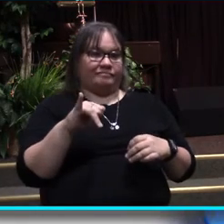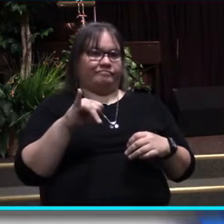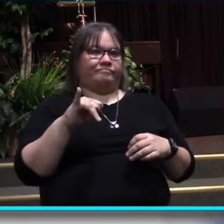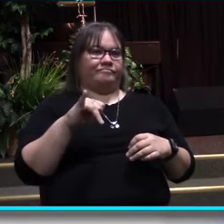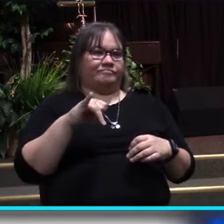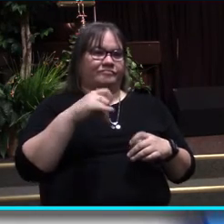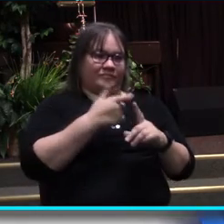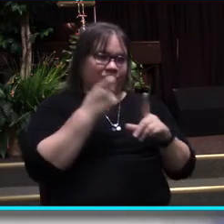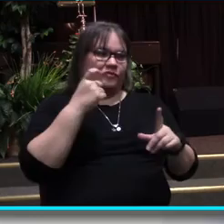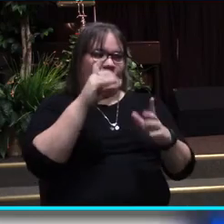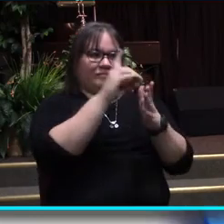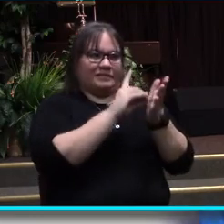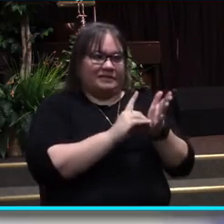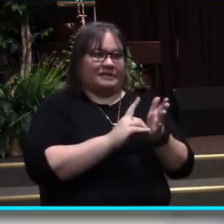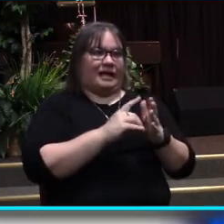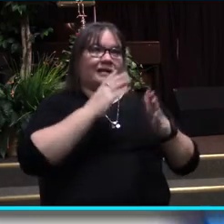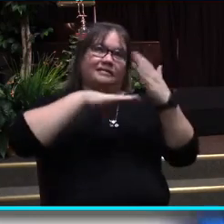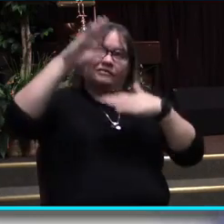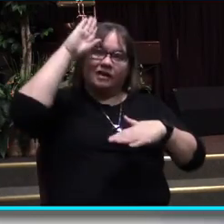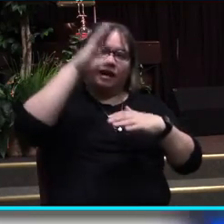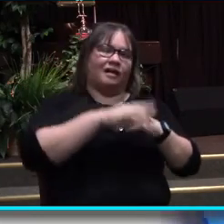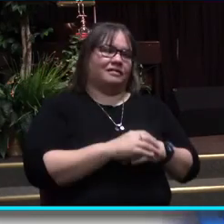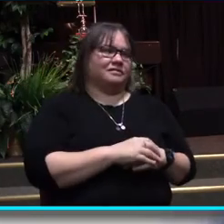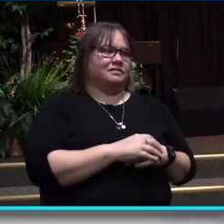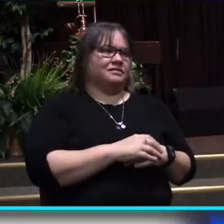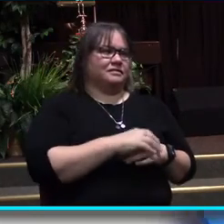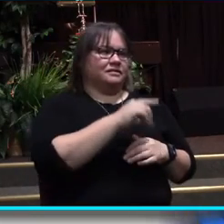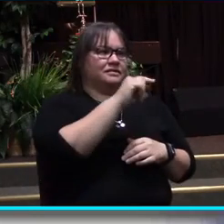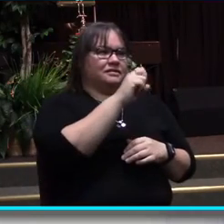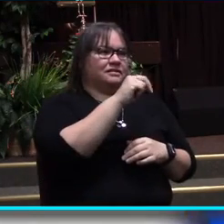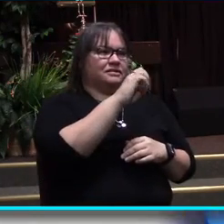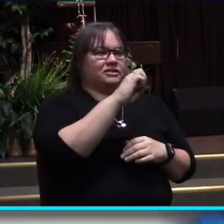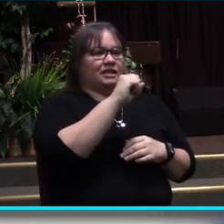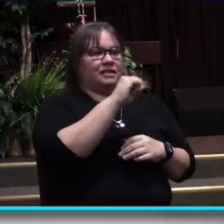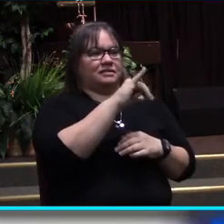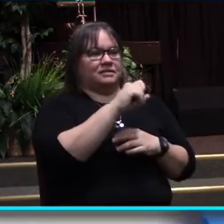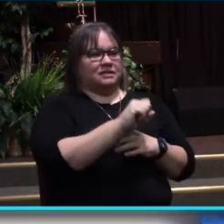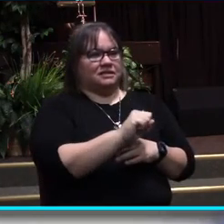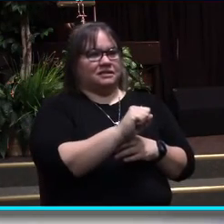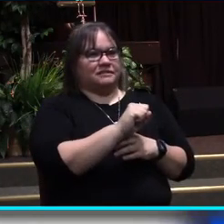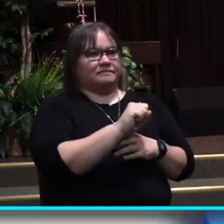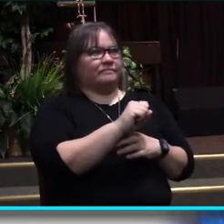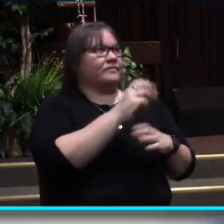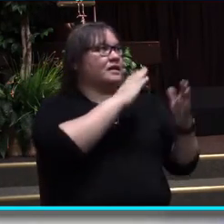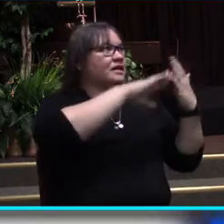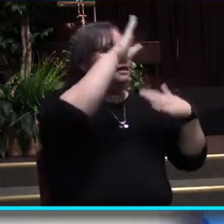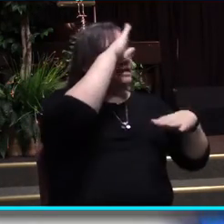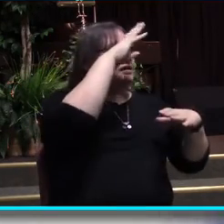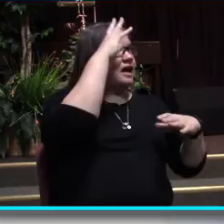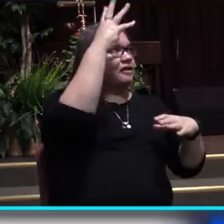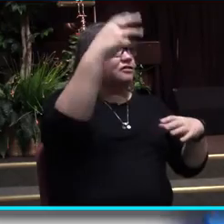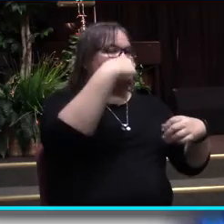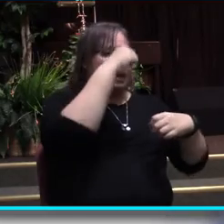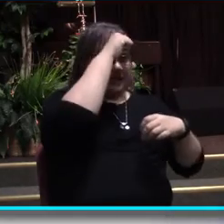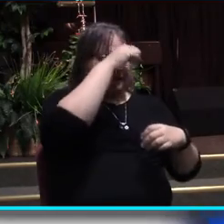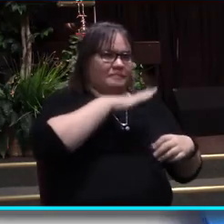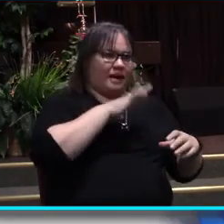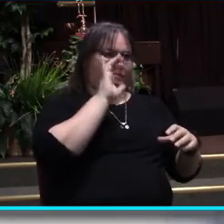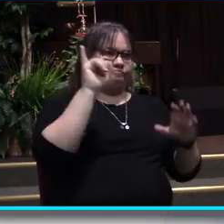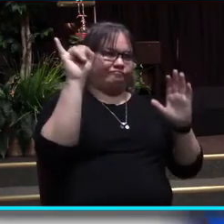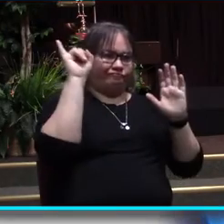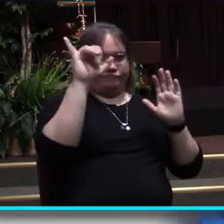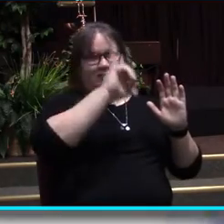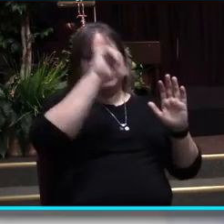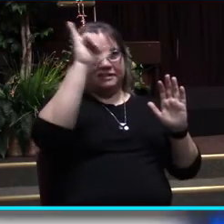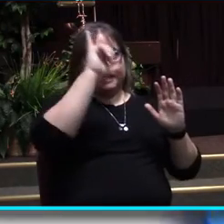design of God. Look at Genesis chapter 1, verse 27. So God created man in His own image.